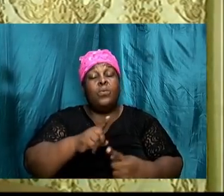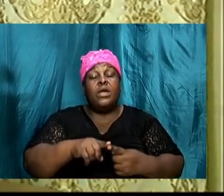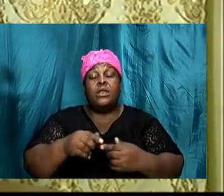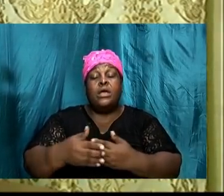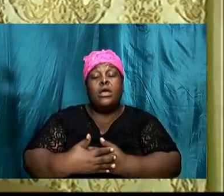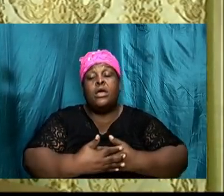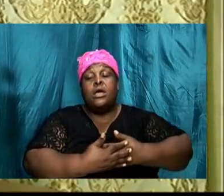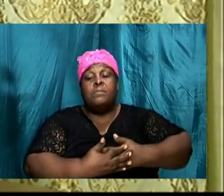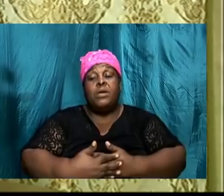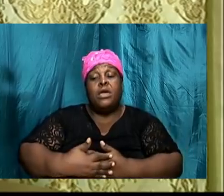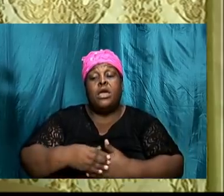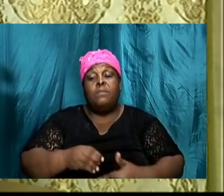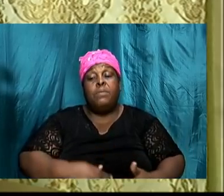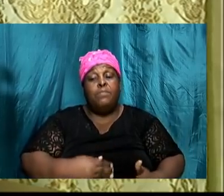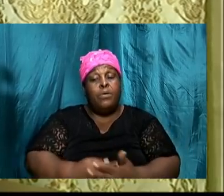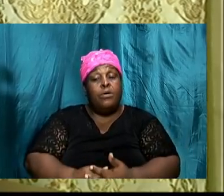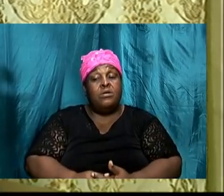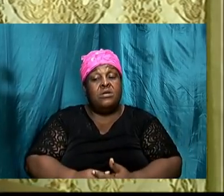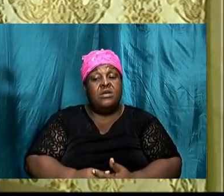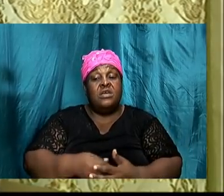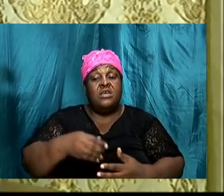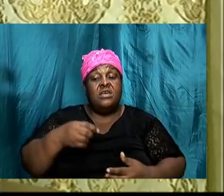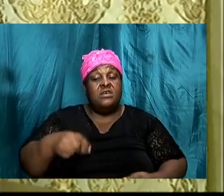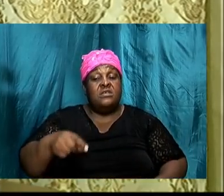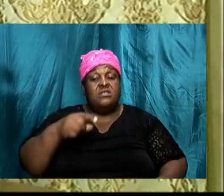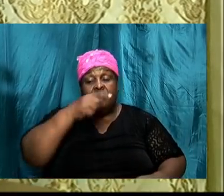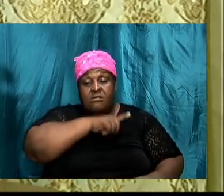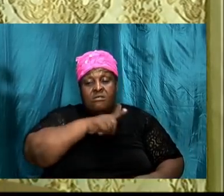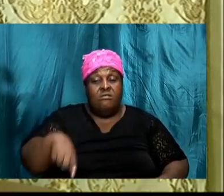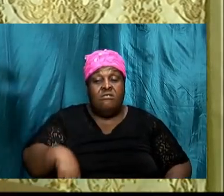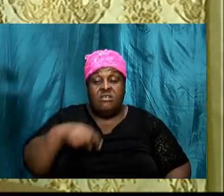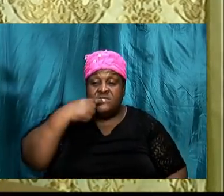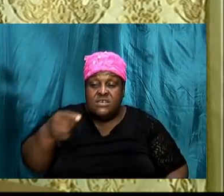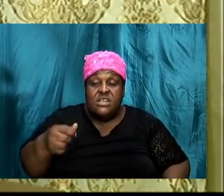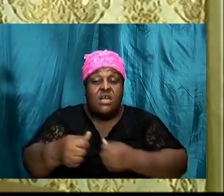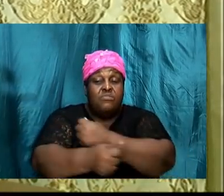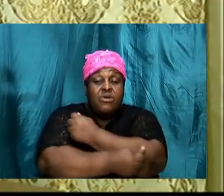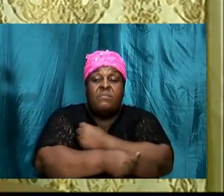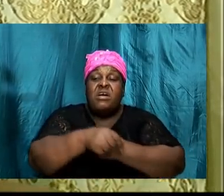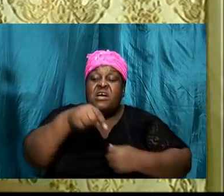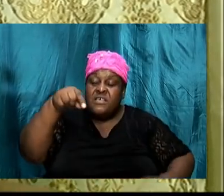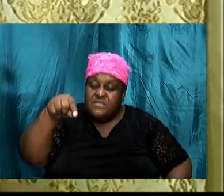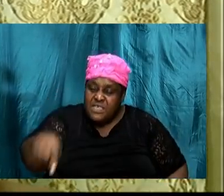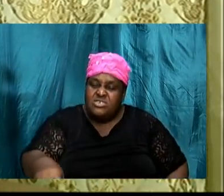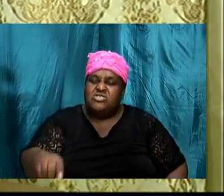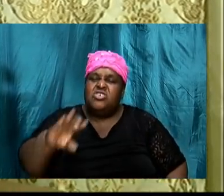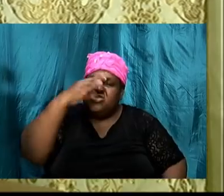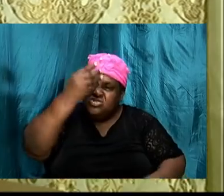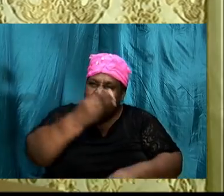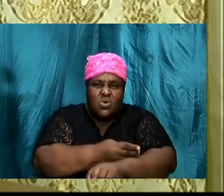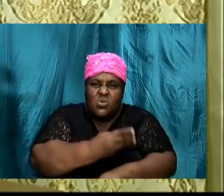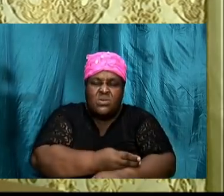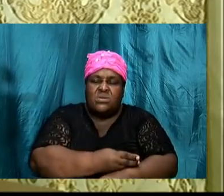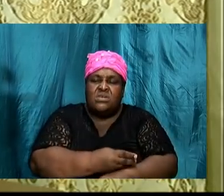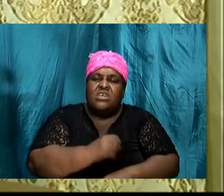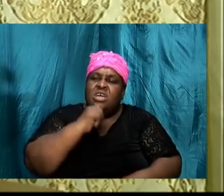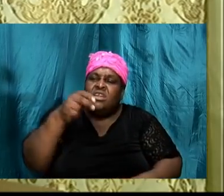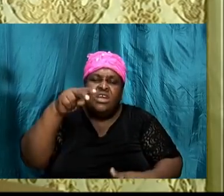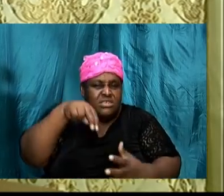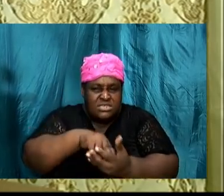God said, here, Ishmael will not stand in front of me. Abraham pleaded with the Lord